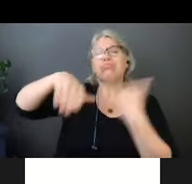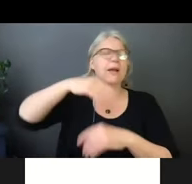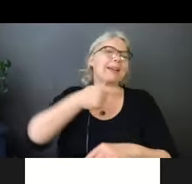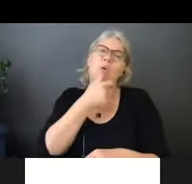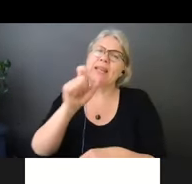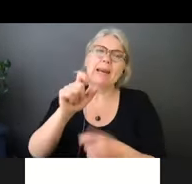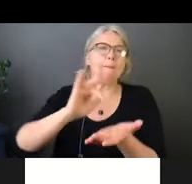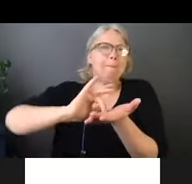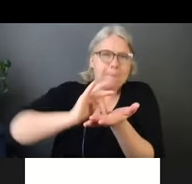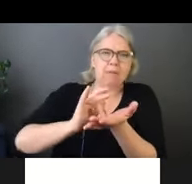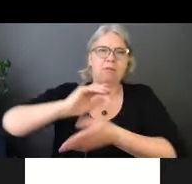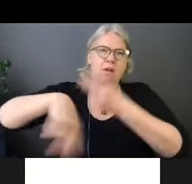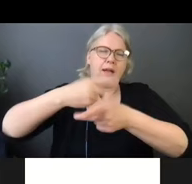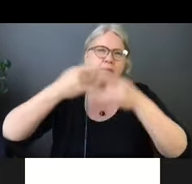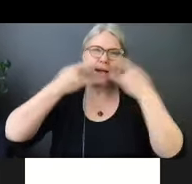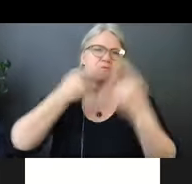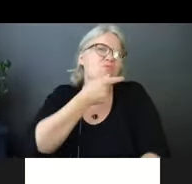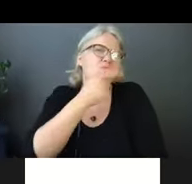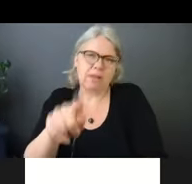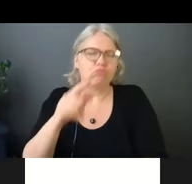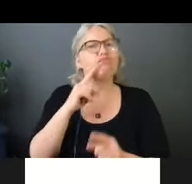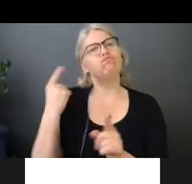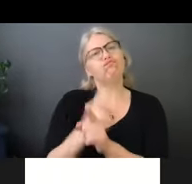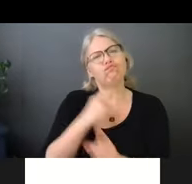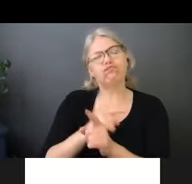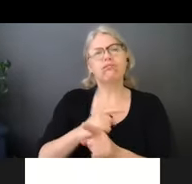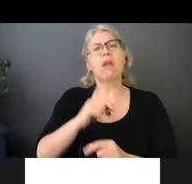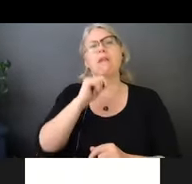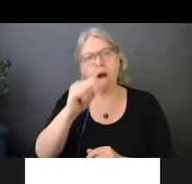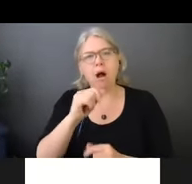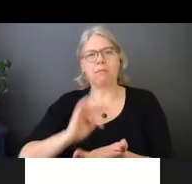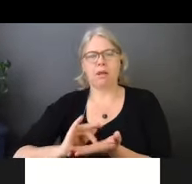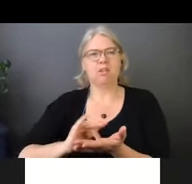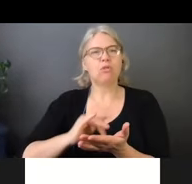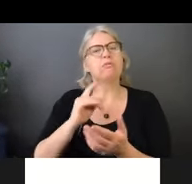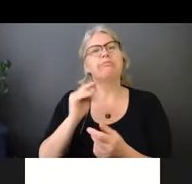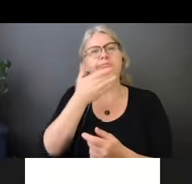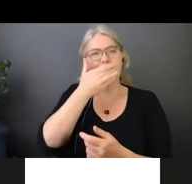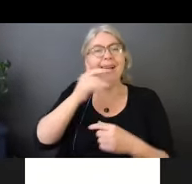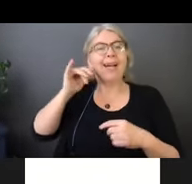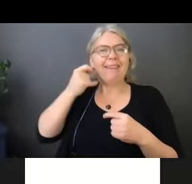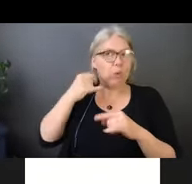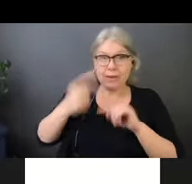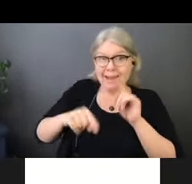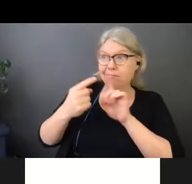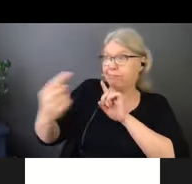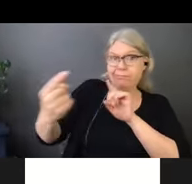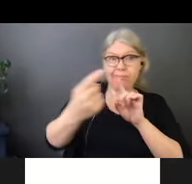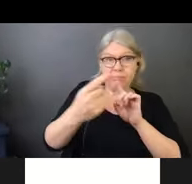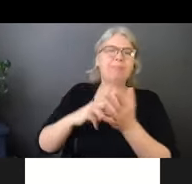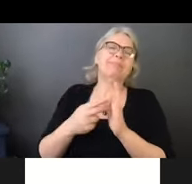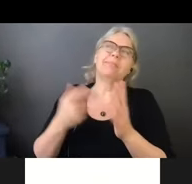keep that sort of two meter physical distance from individuals. So that's grocery stores, shopping, public transit,